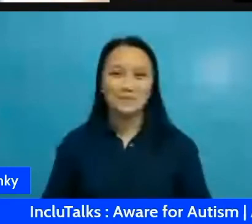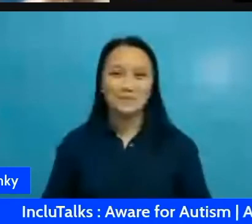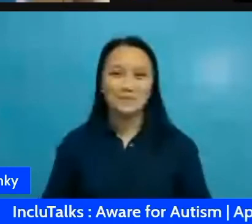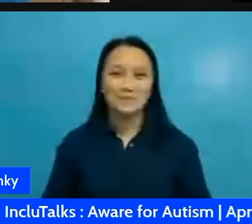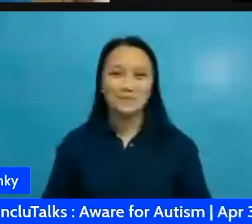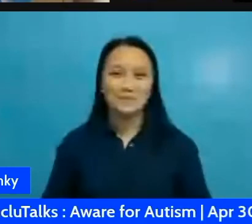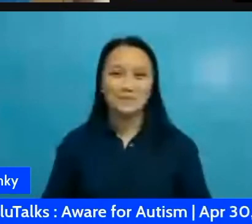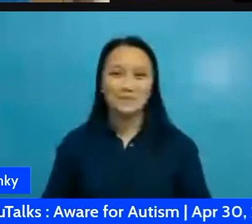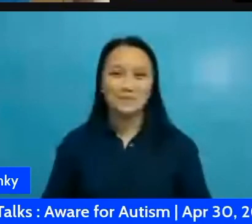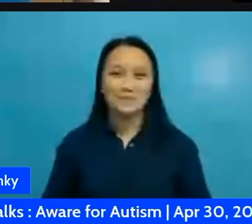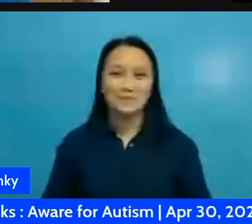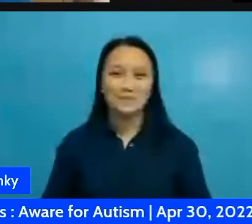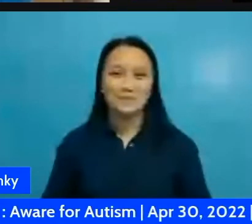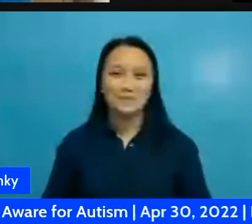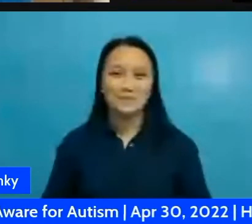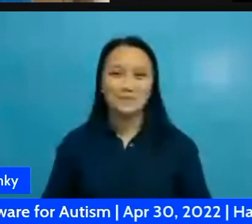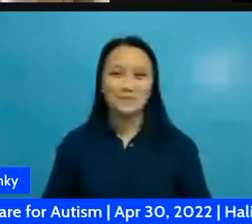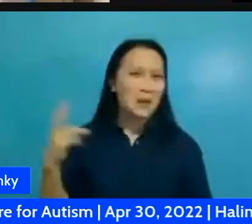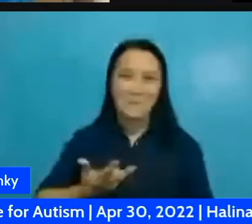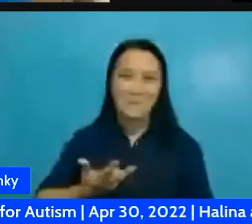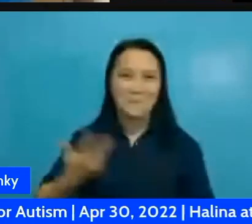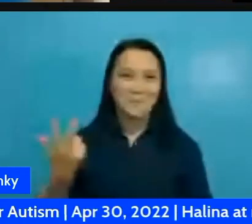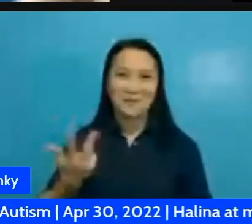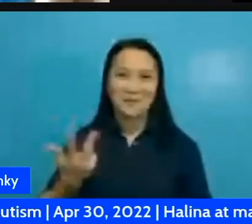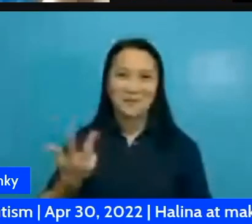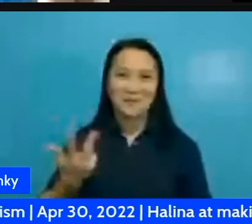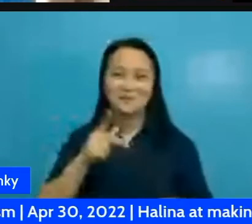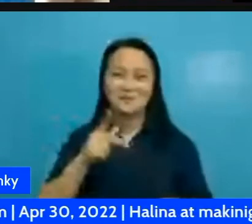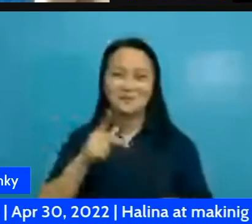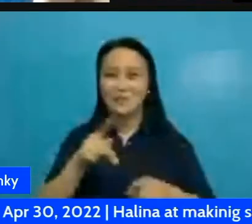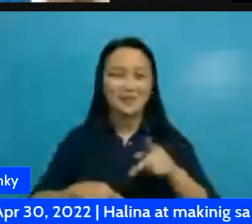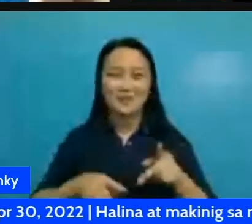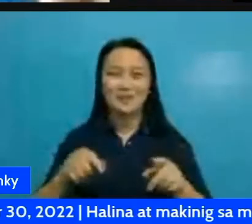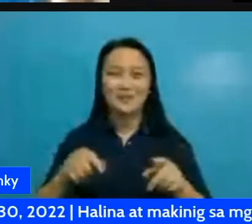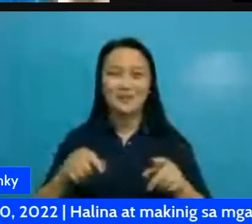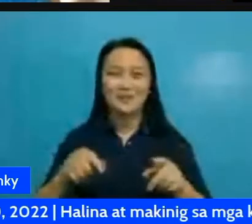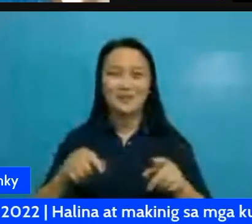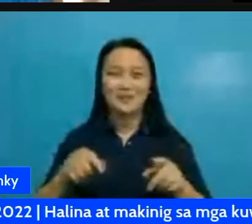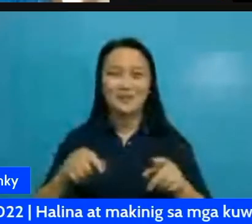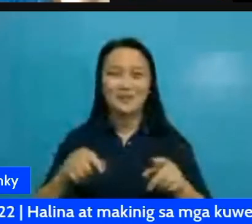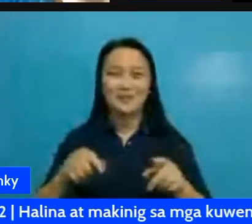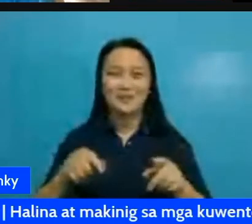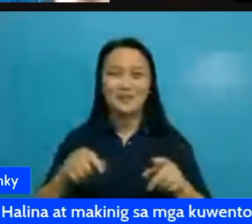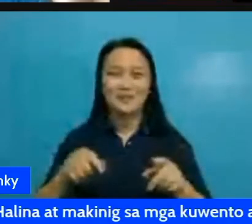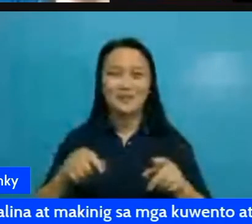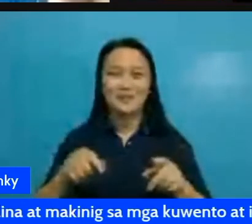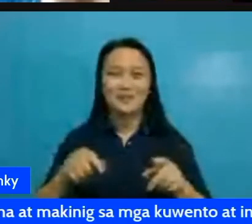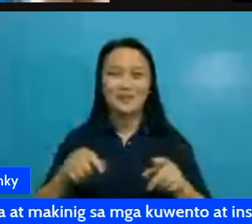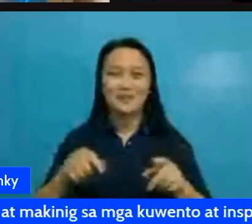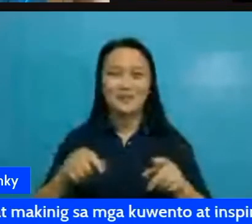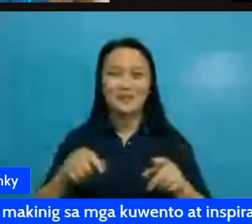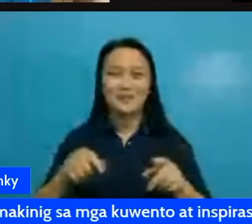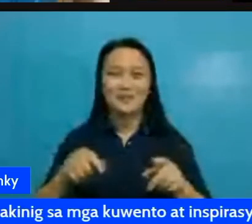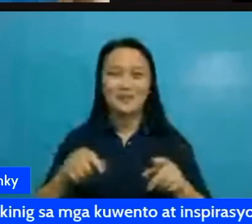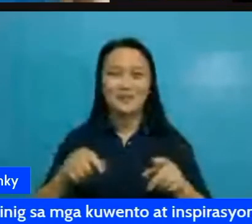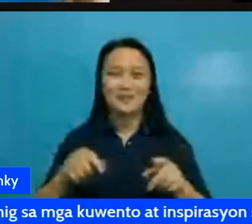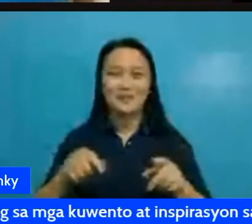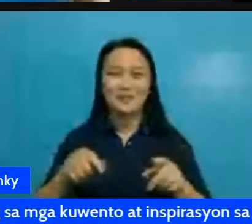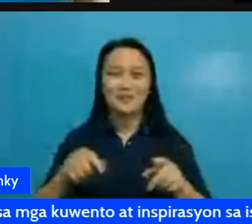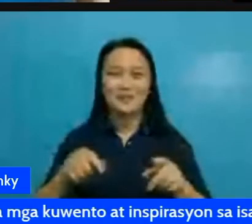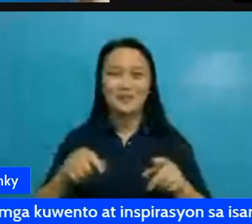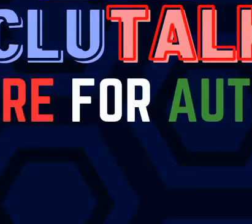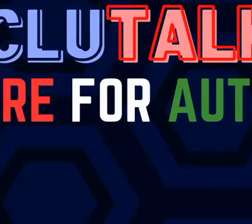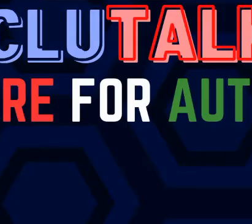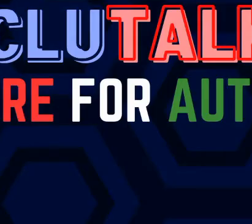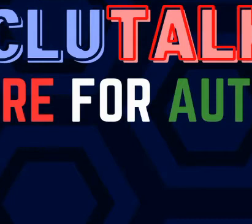amazing people and our society help lift the philippines metaphorically and literally onto the world